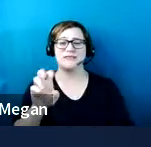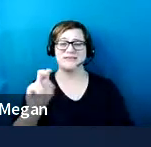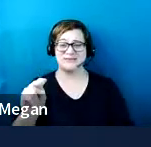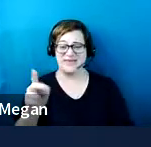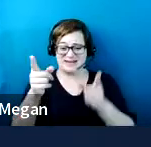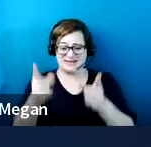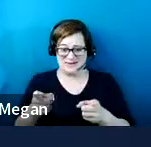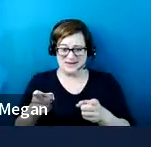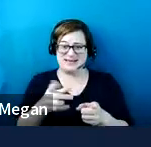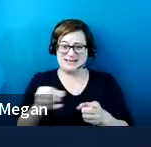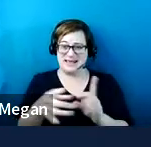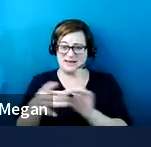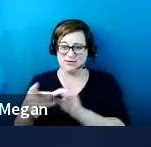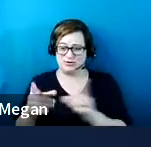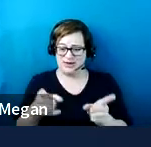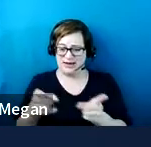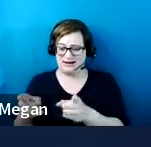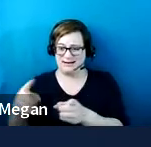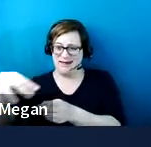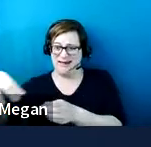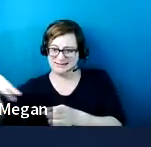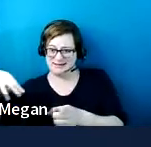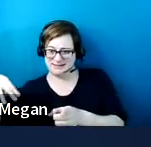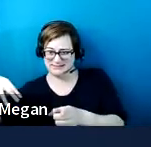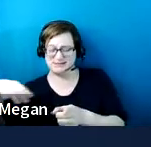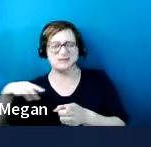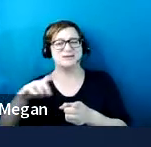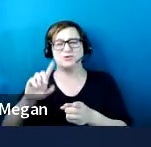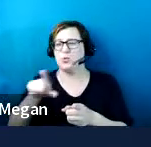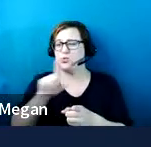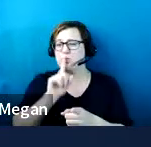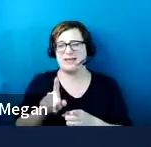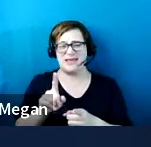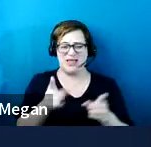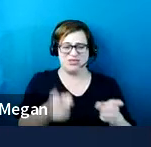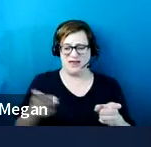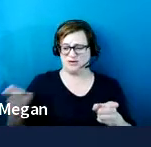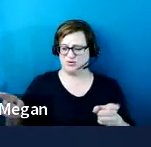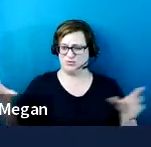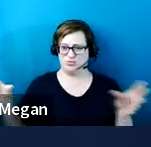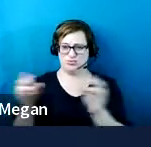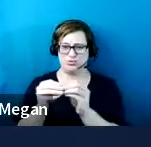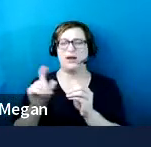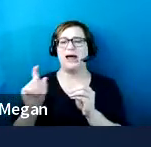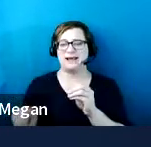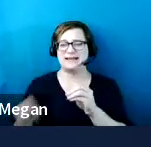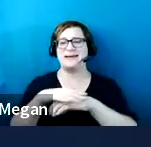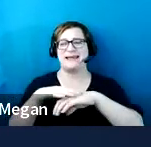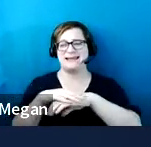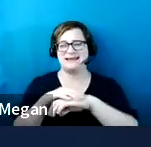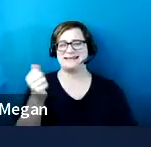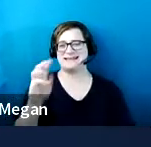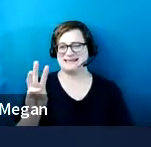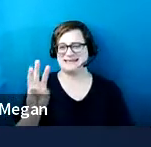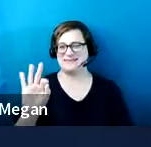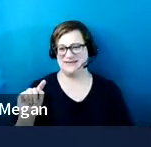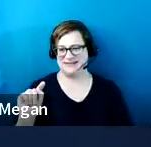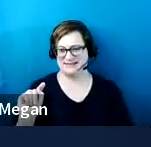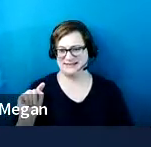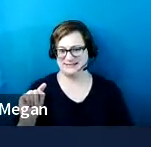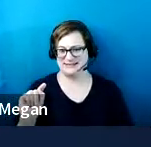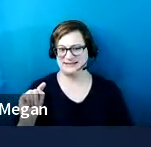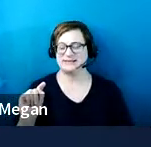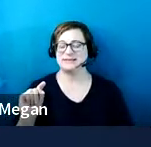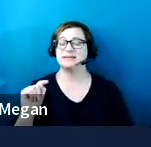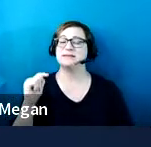associated access aisles. So only those two aspects that total needs to be at least 16 feet. So